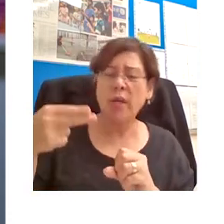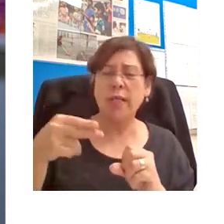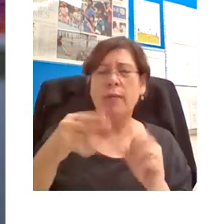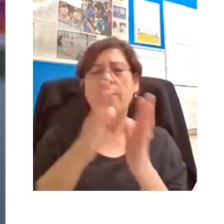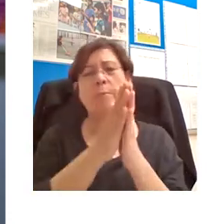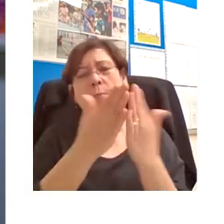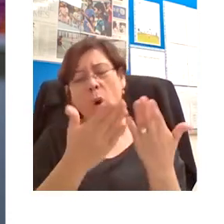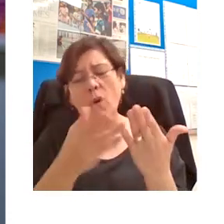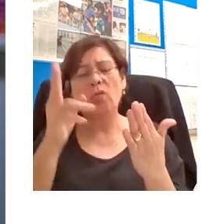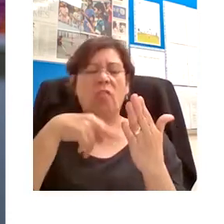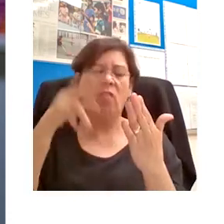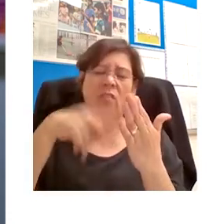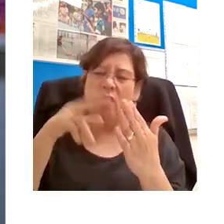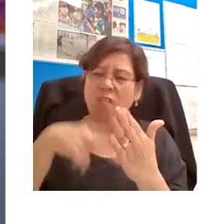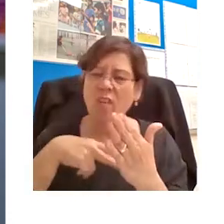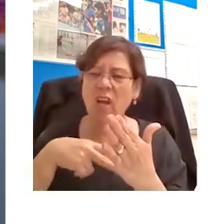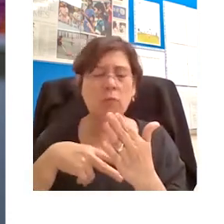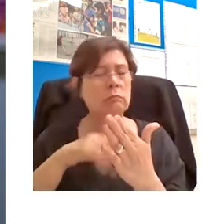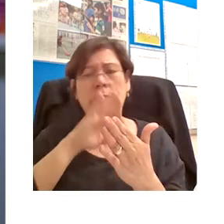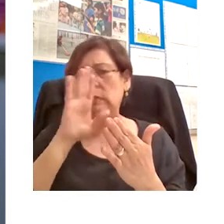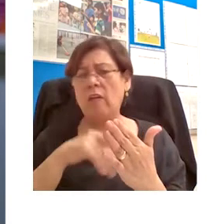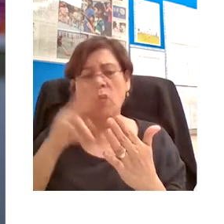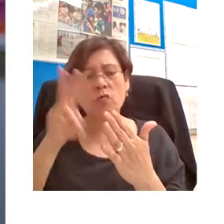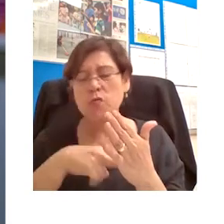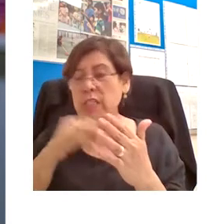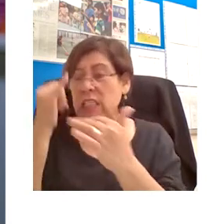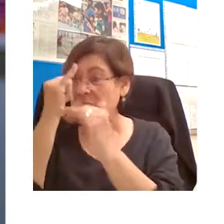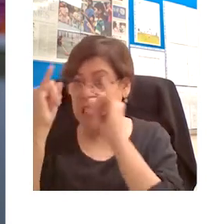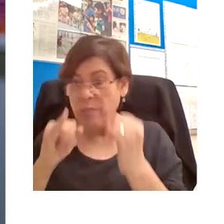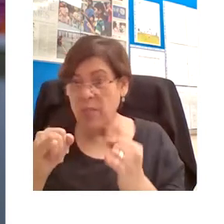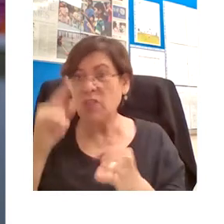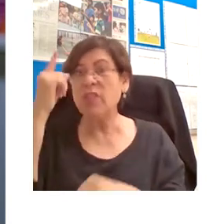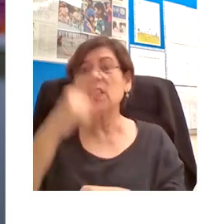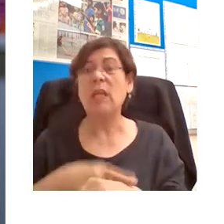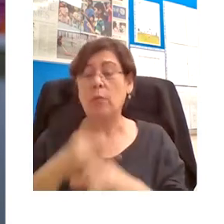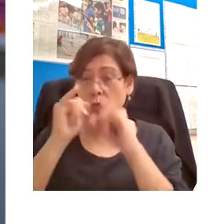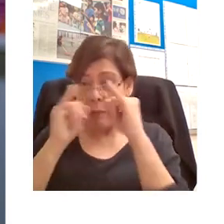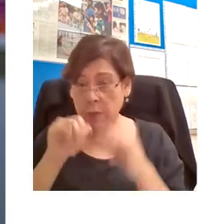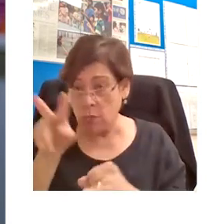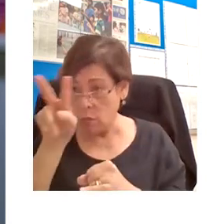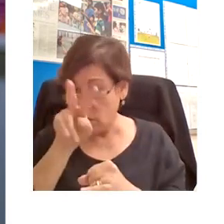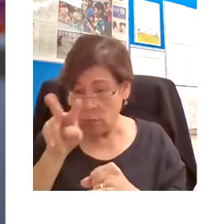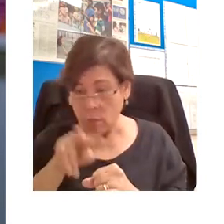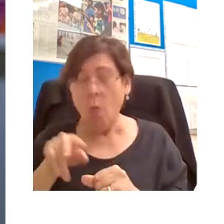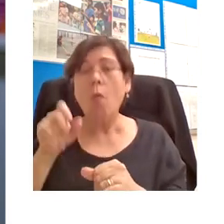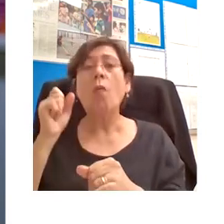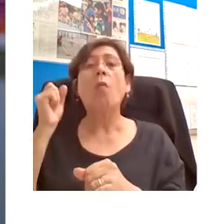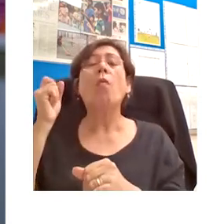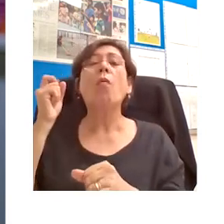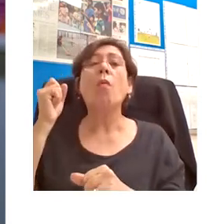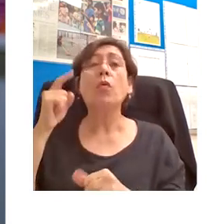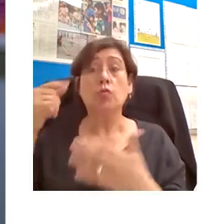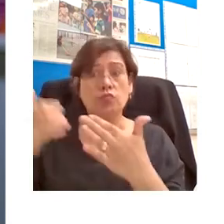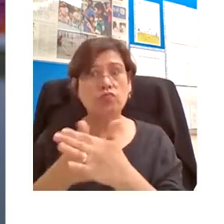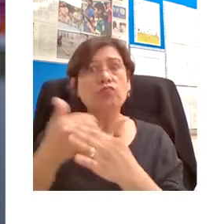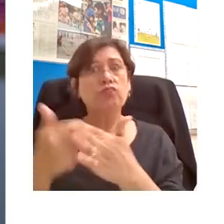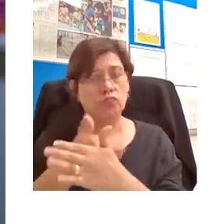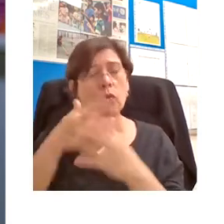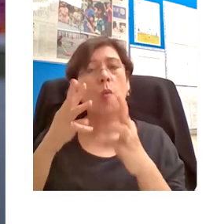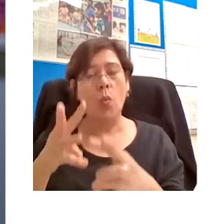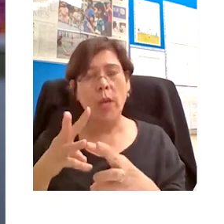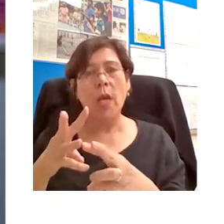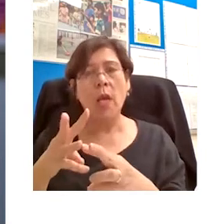read texts, they haven't been taught to read images, but it's a kind of an emancipation for them to develop that capacity to read and